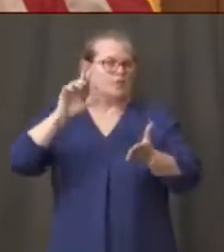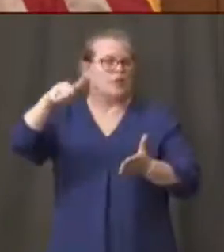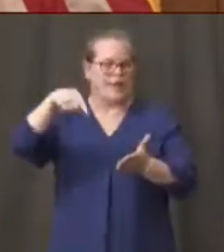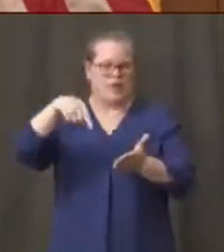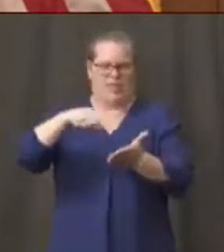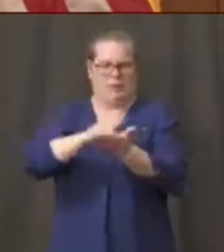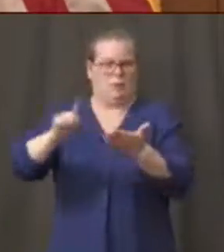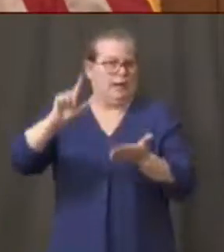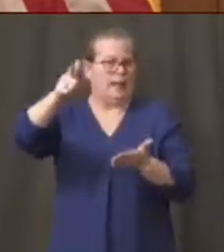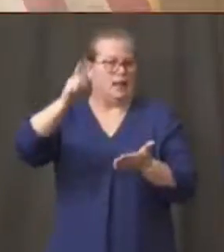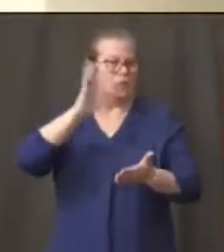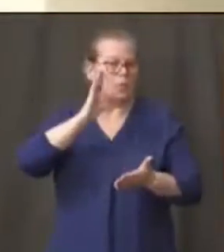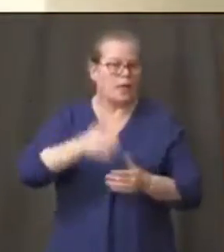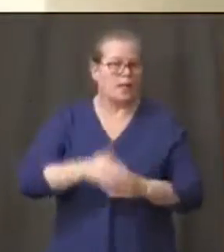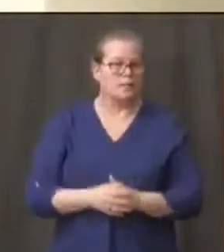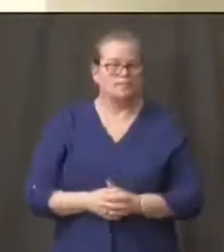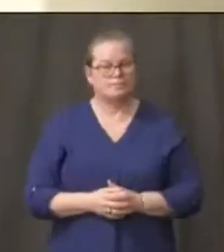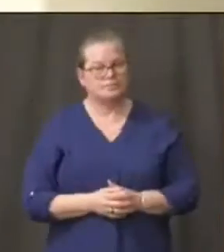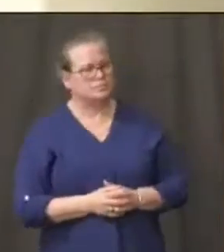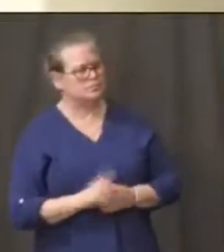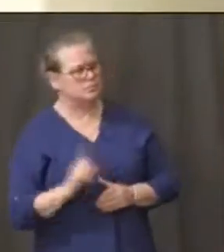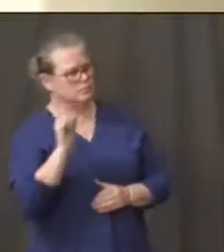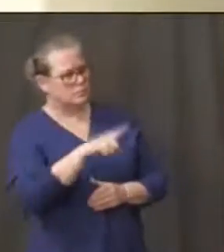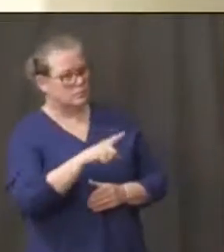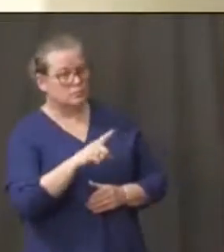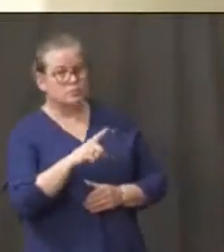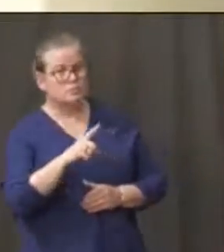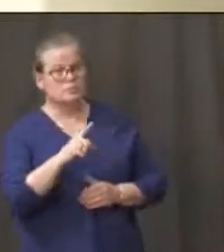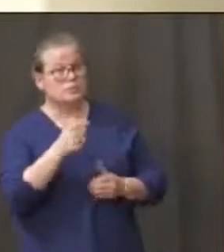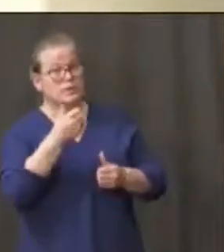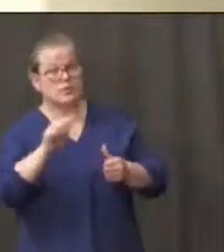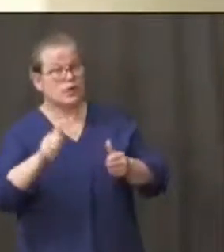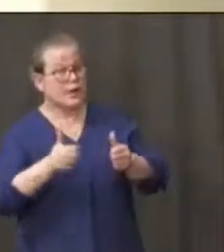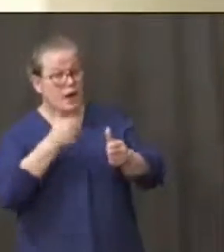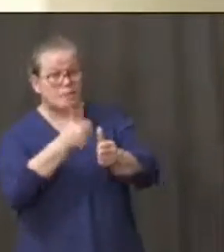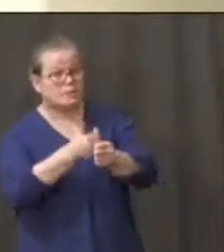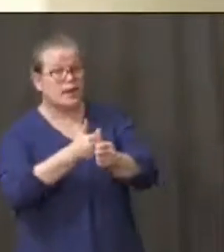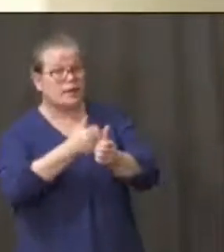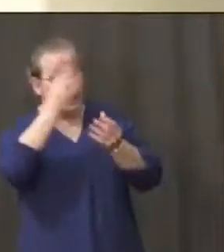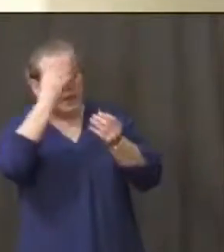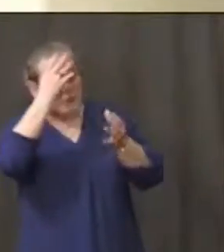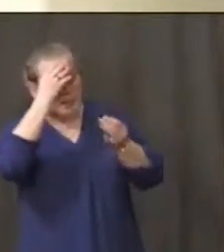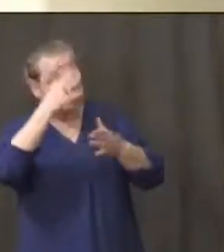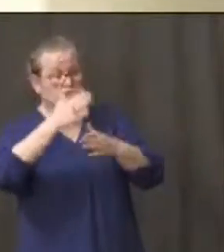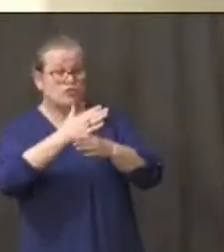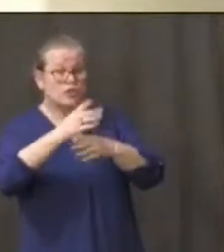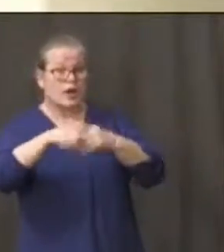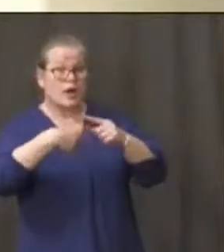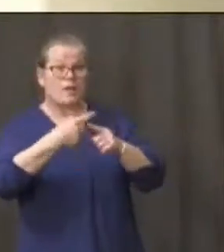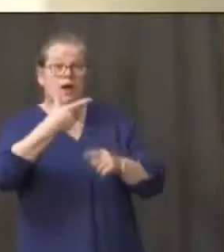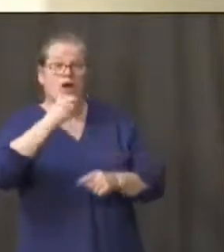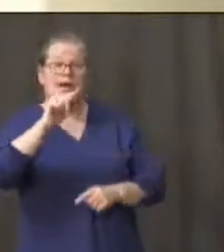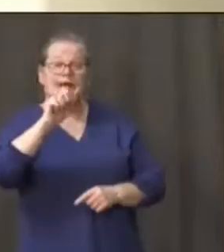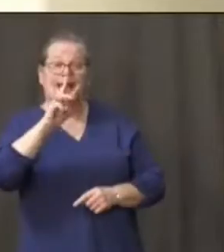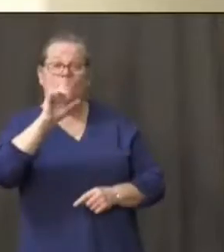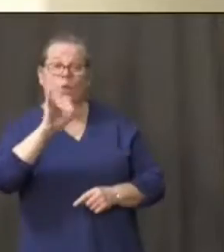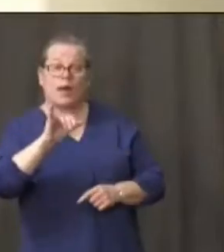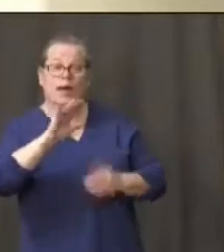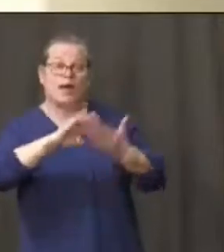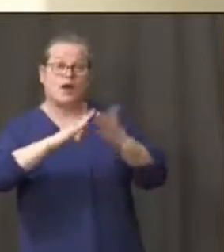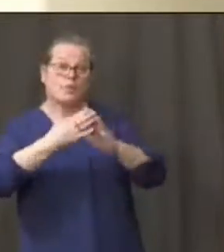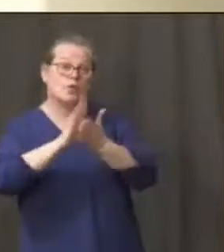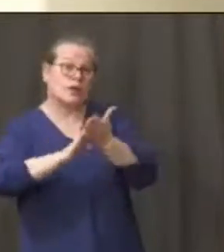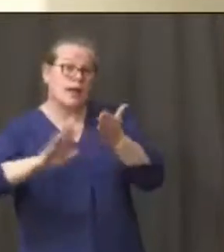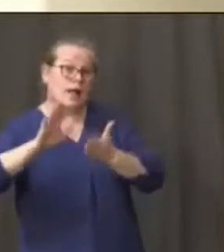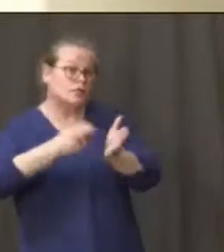so is there an update in terms is there any information you guys could share about gateway community college in new haven specifically